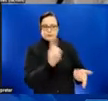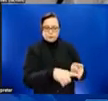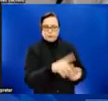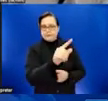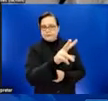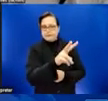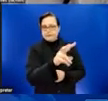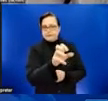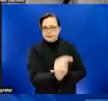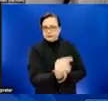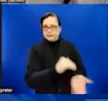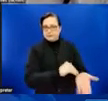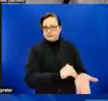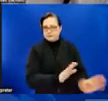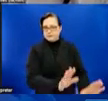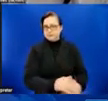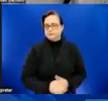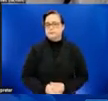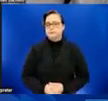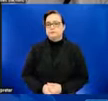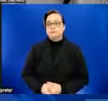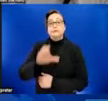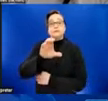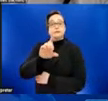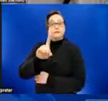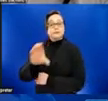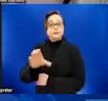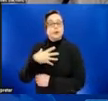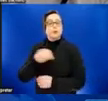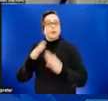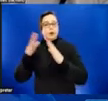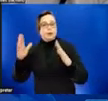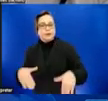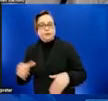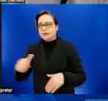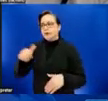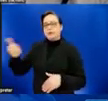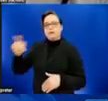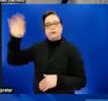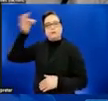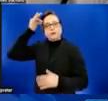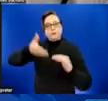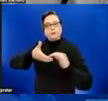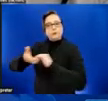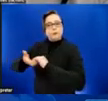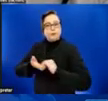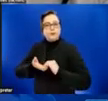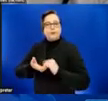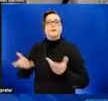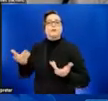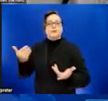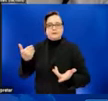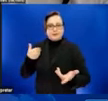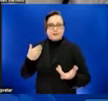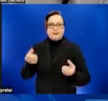the White House, and our other federal partners have conducted listening sessions, as I noted previously, with the public, including